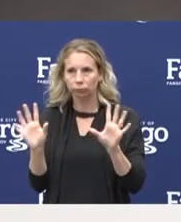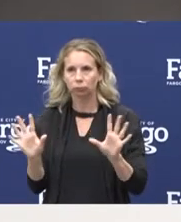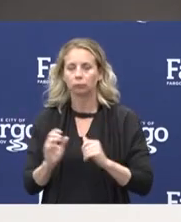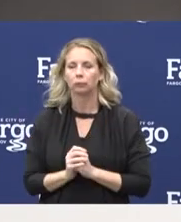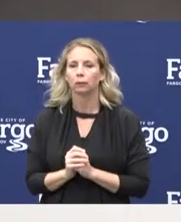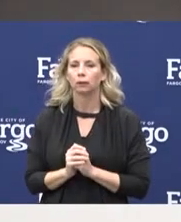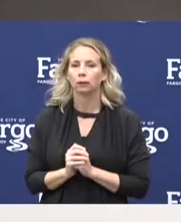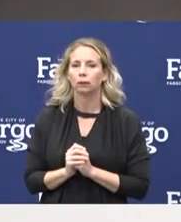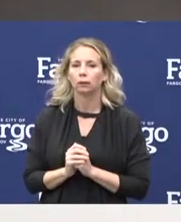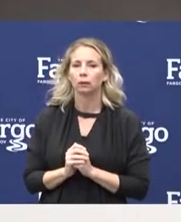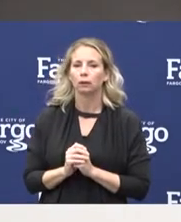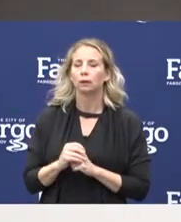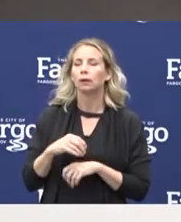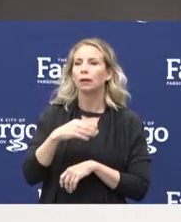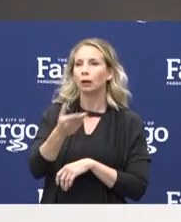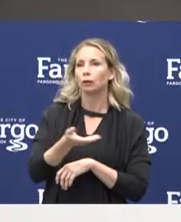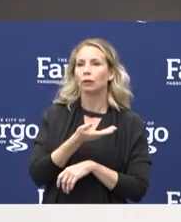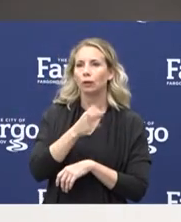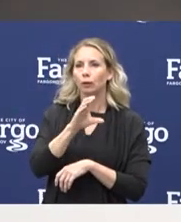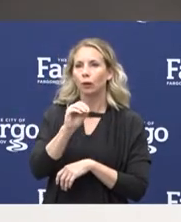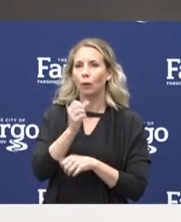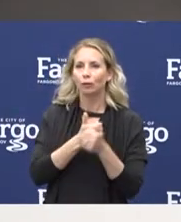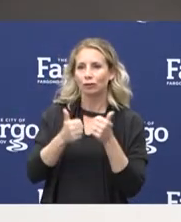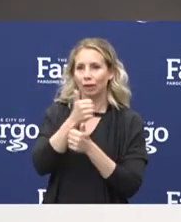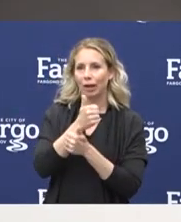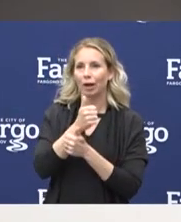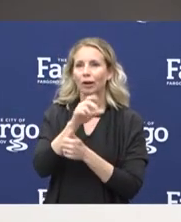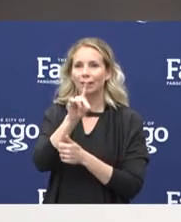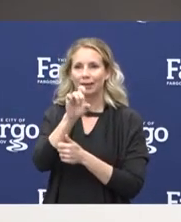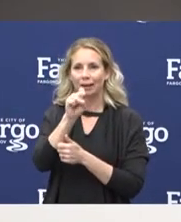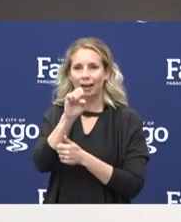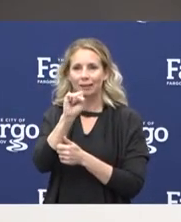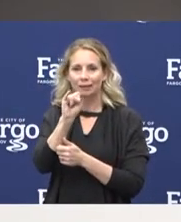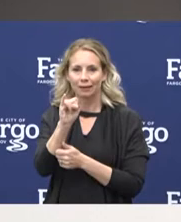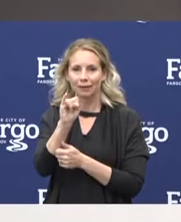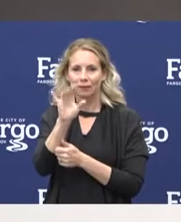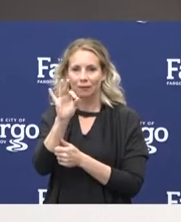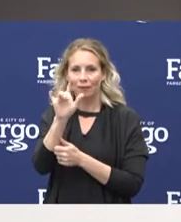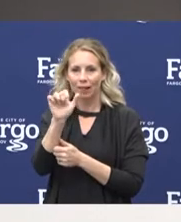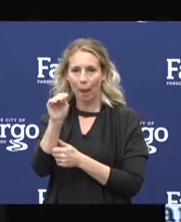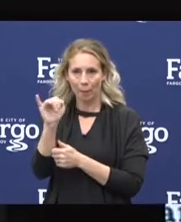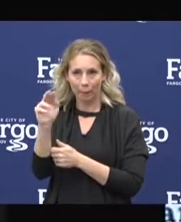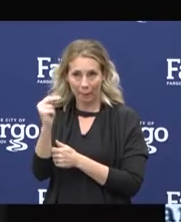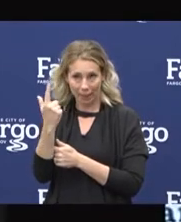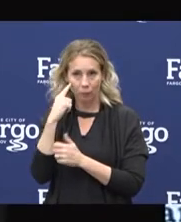Introducing my co-chair, Director of Fargo Class Public Health, Desi Fleming, will start us off today.